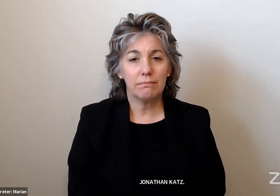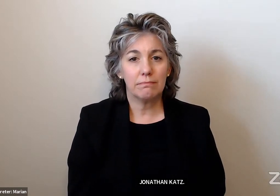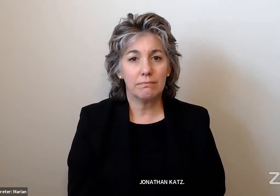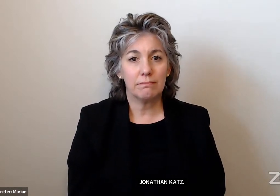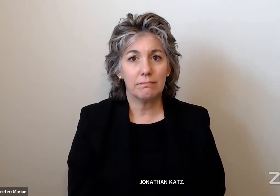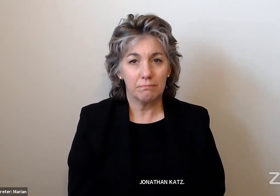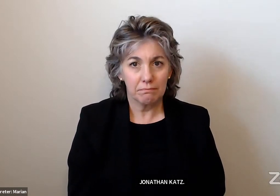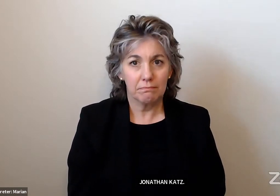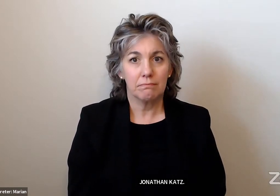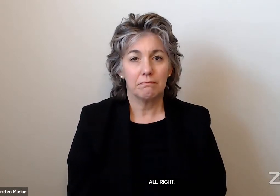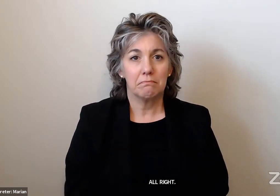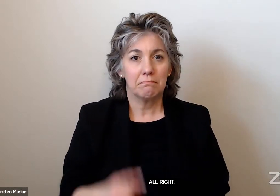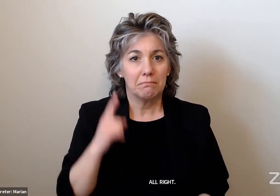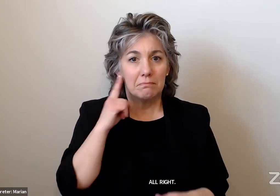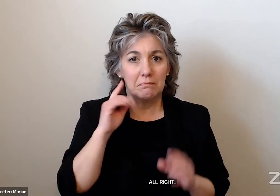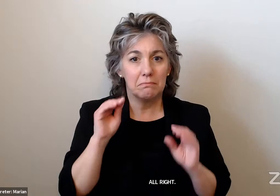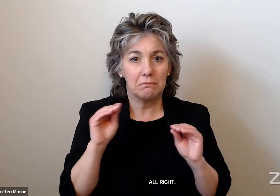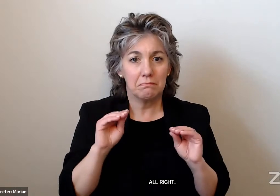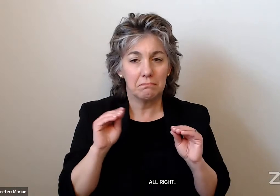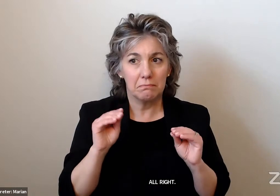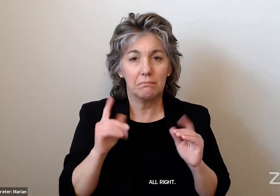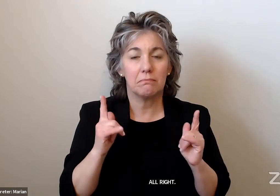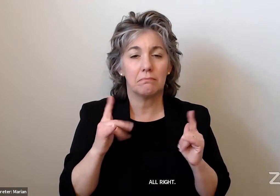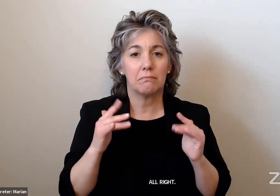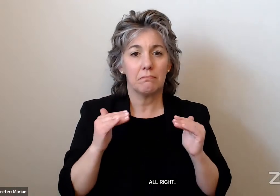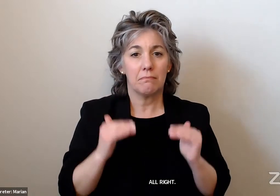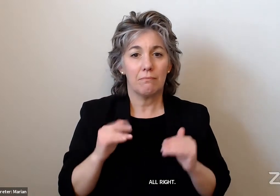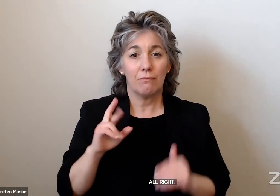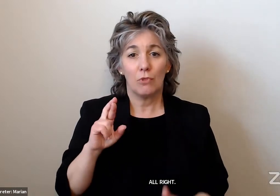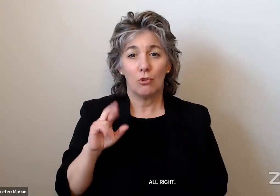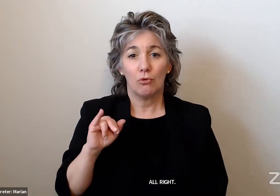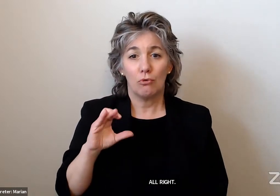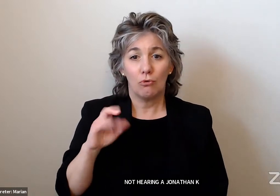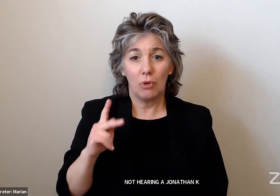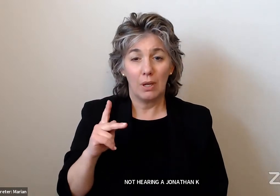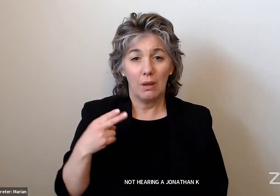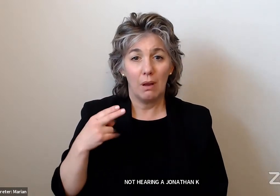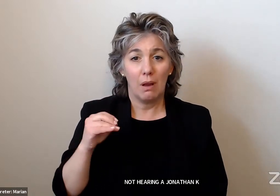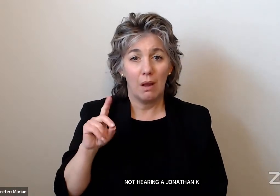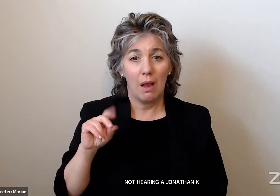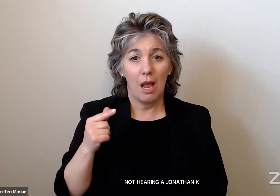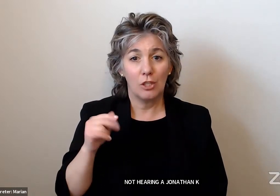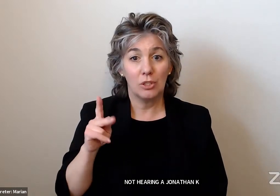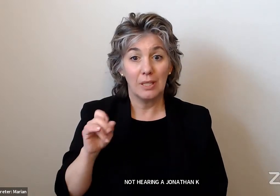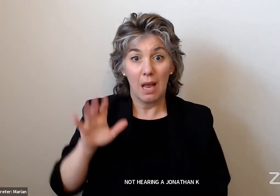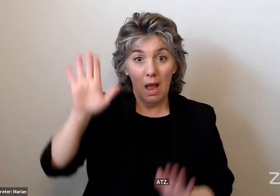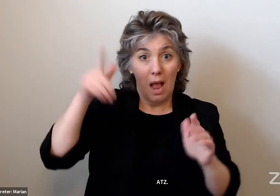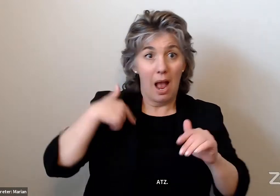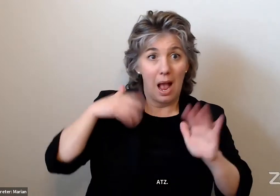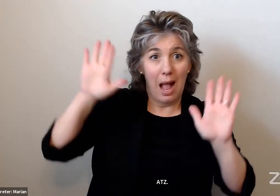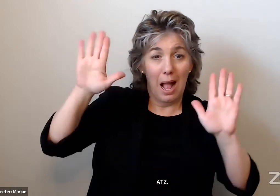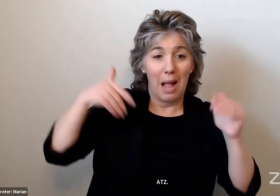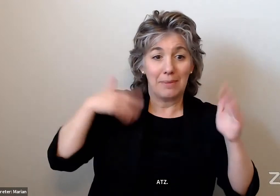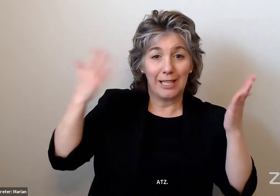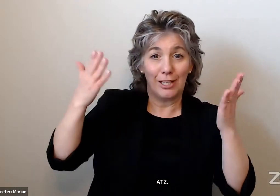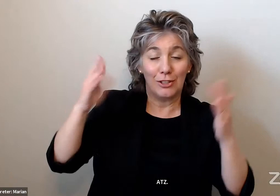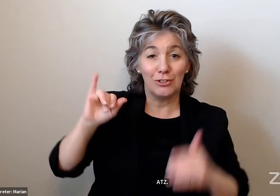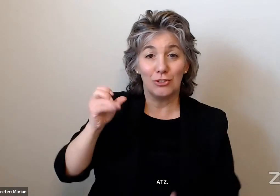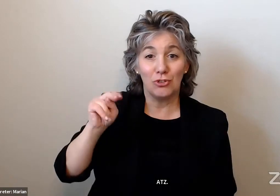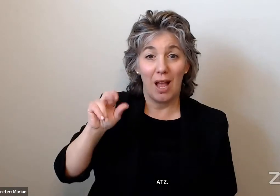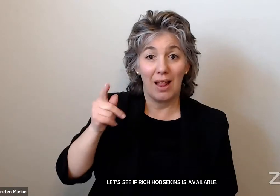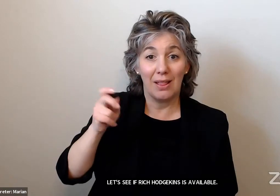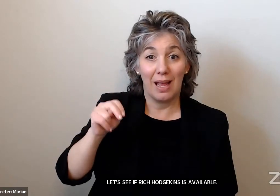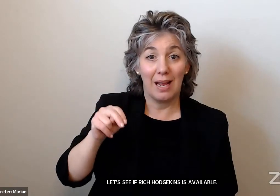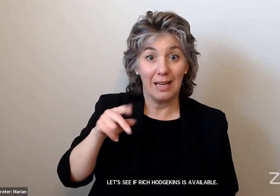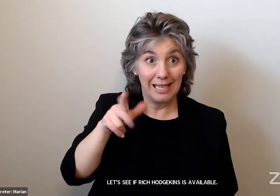All right. Not hearing a Jonathan Katz. Let's see if Rick Hodgkins is available. I got it. I got it. Okay, Jonathan. Yes, we can, Jonathan.